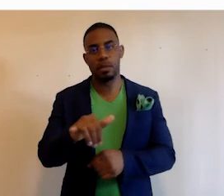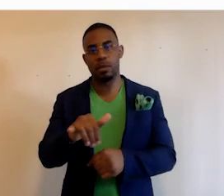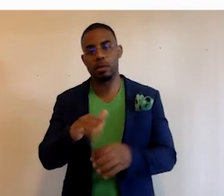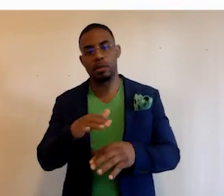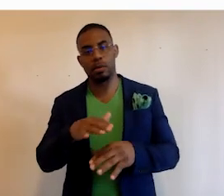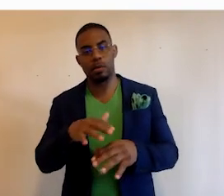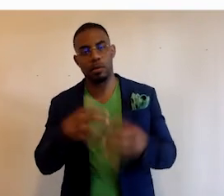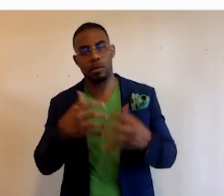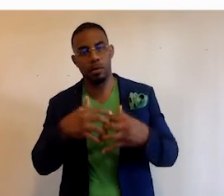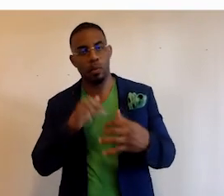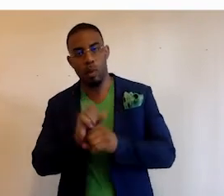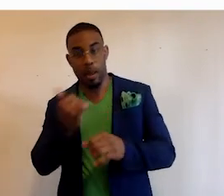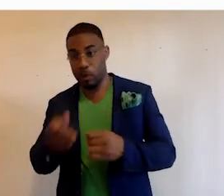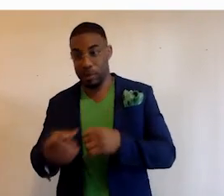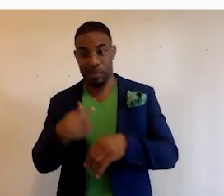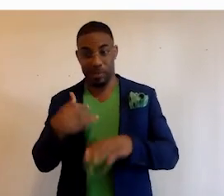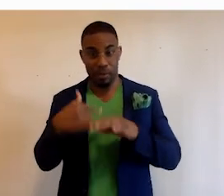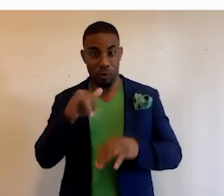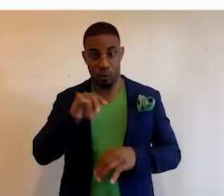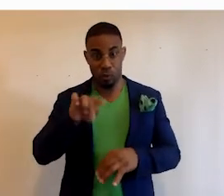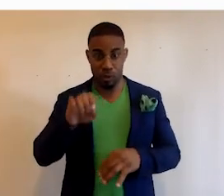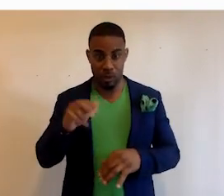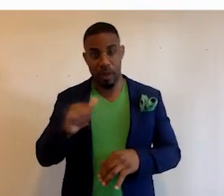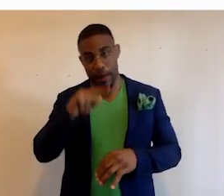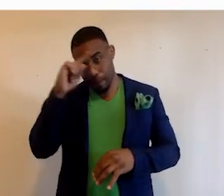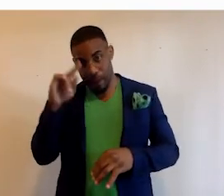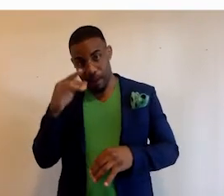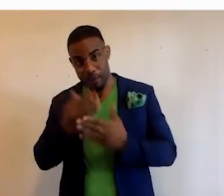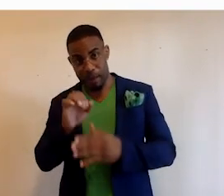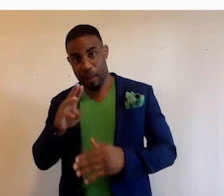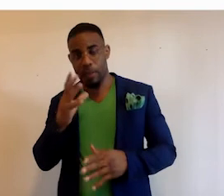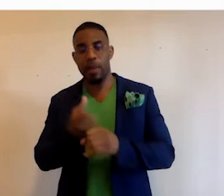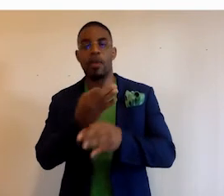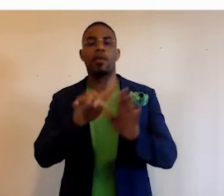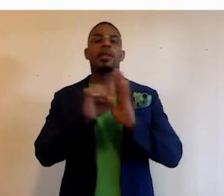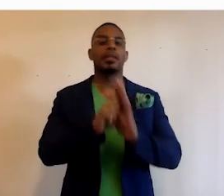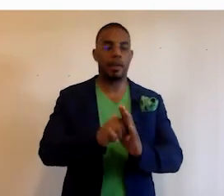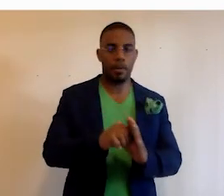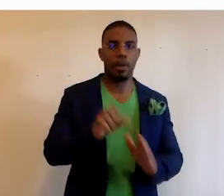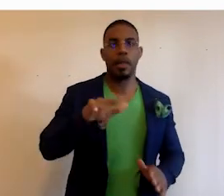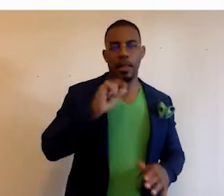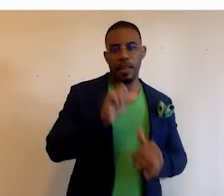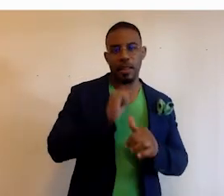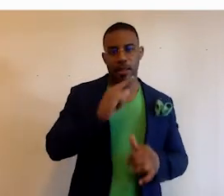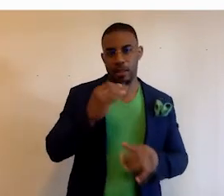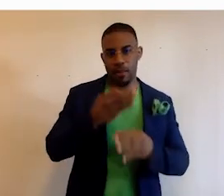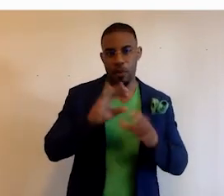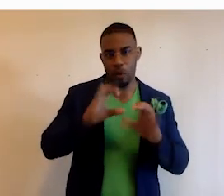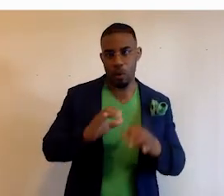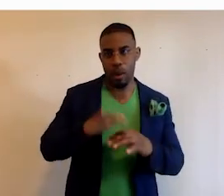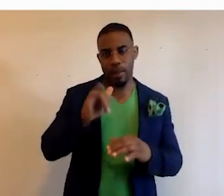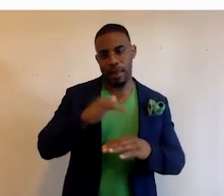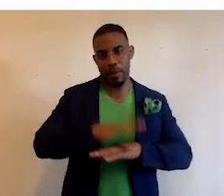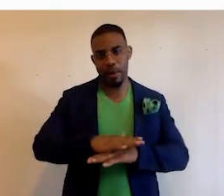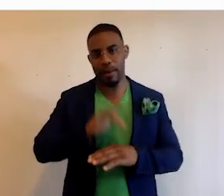working on. And anyone that sends an email to juneteenth at blackfacts.com will get a free sample where they can go through some free courses on that